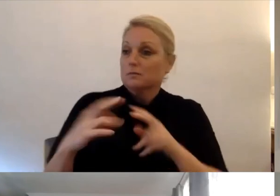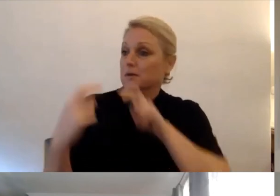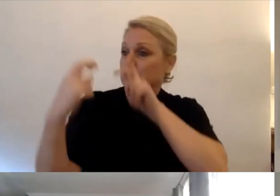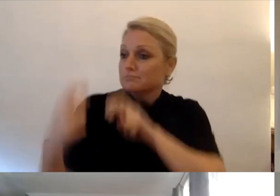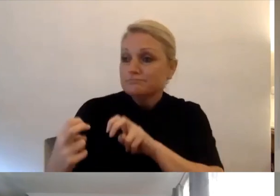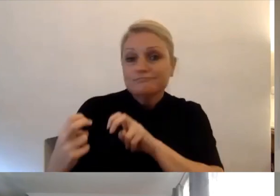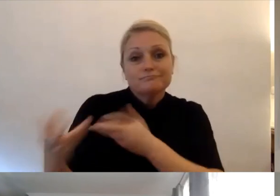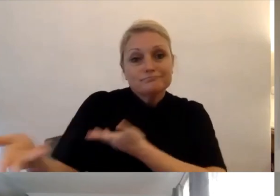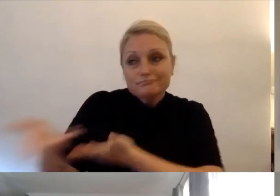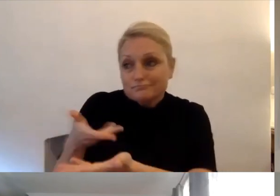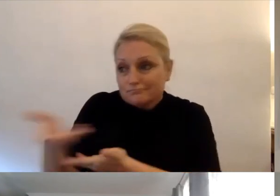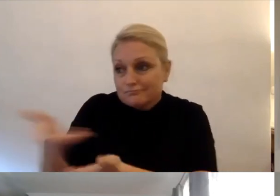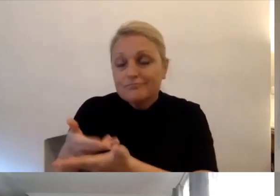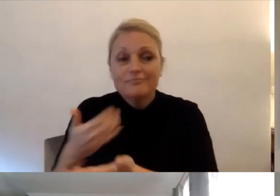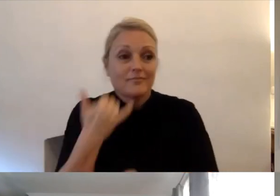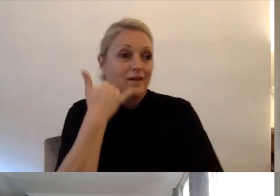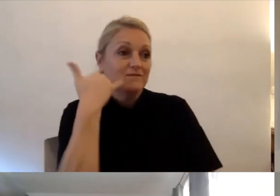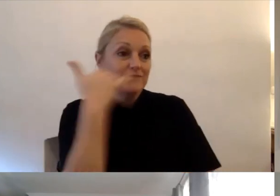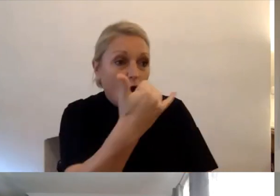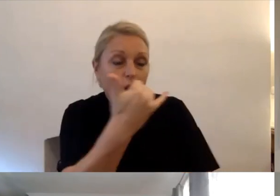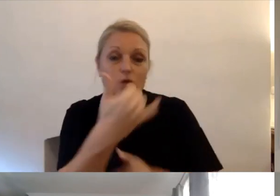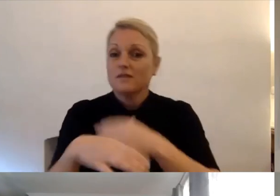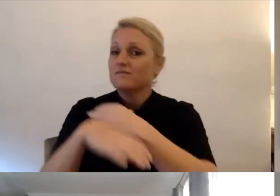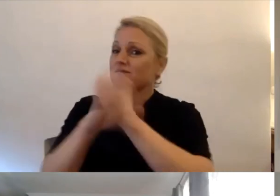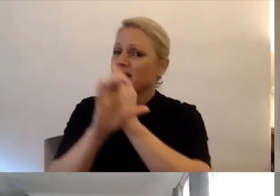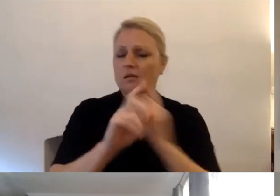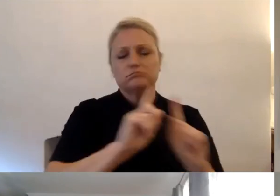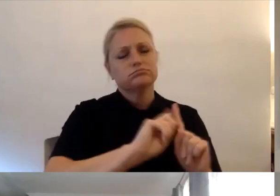over the phone or via video link as well.